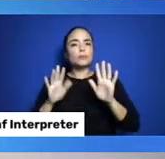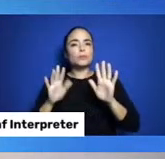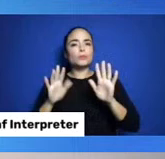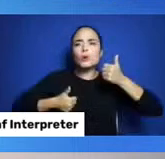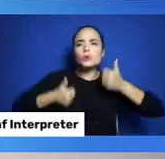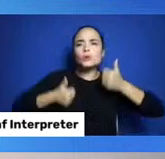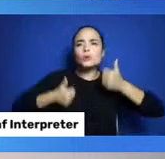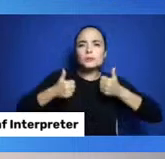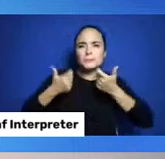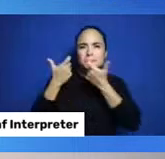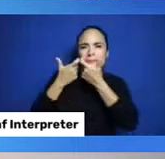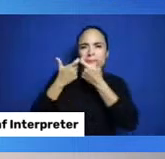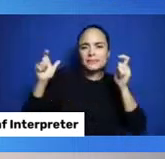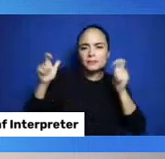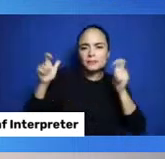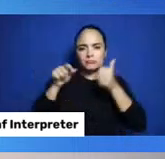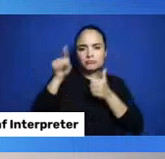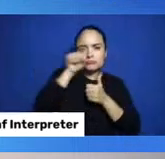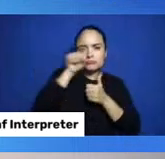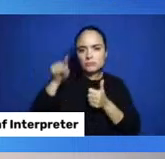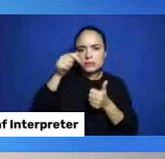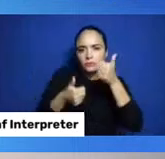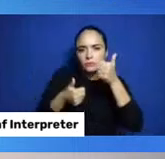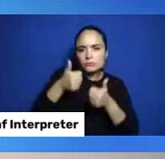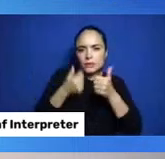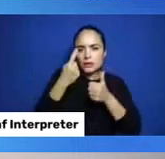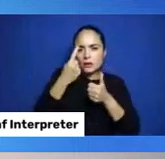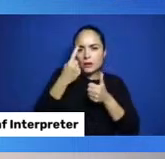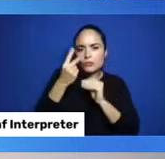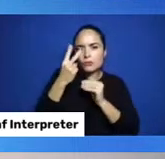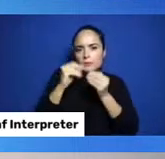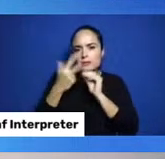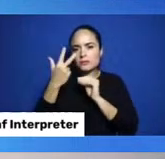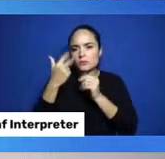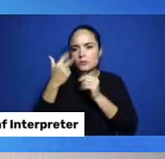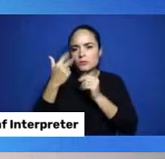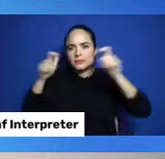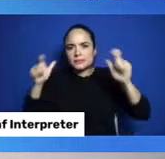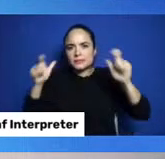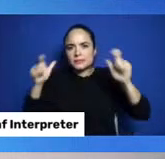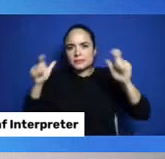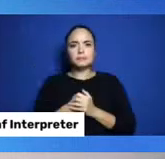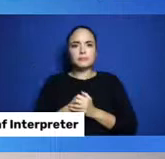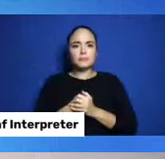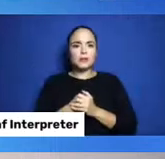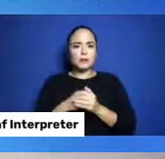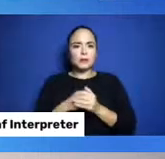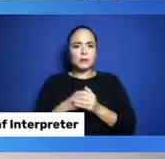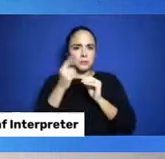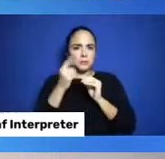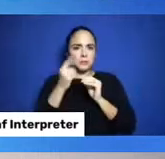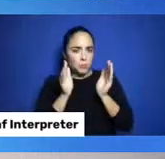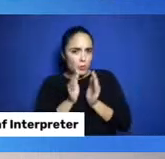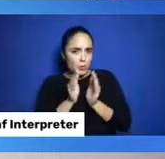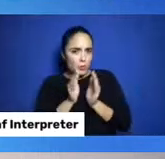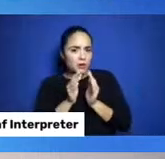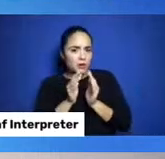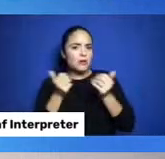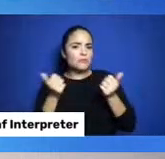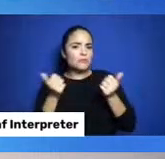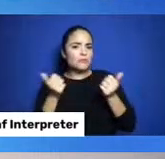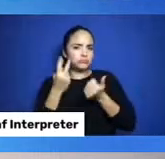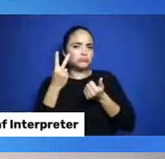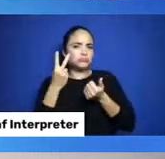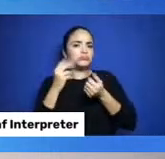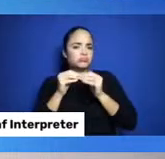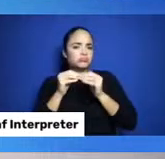So, this one looks pretty small. Maybe. These ones look like they could hold quite a bit. So, make